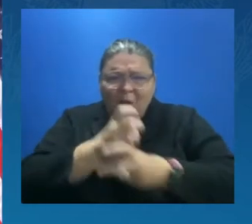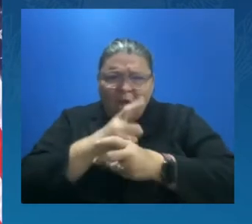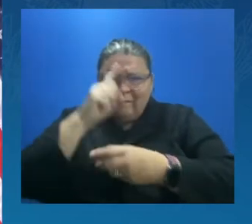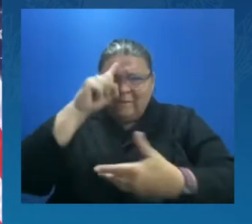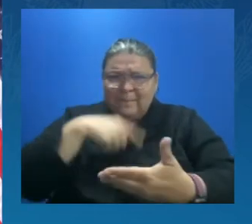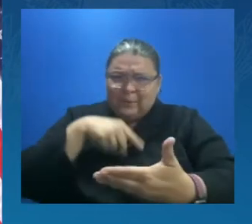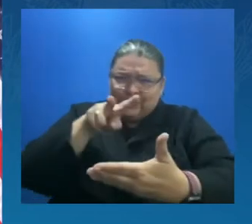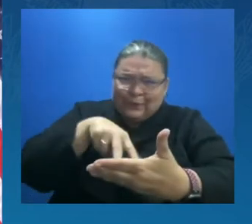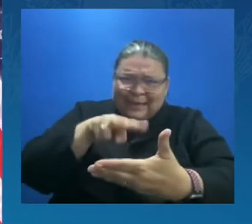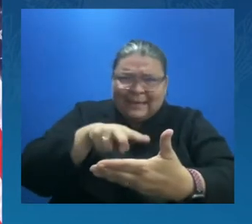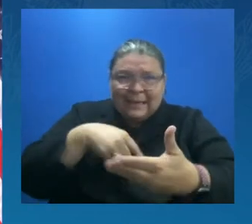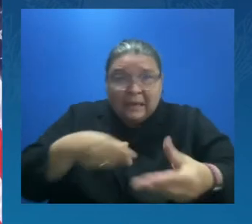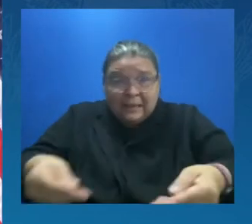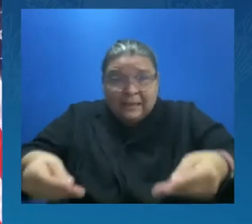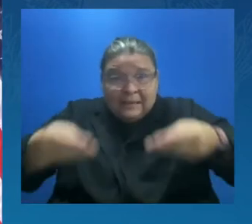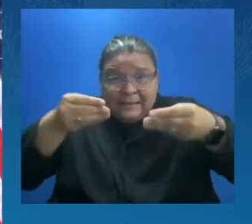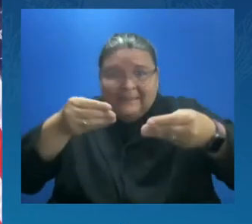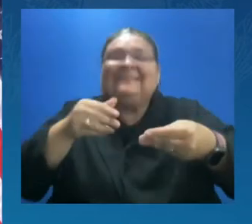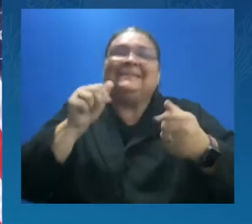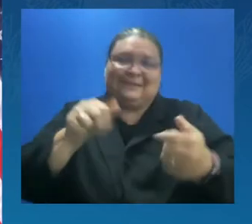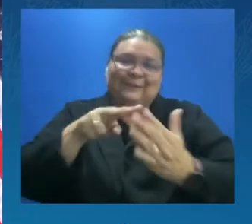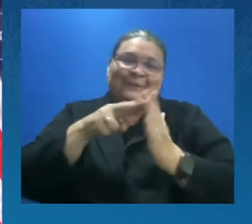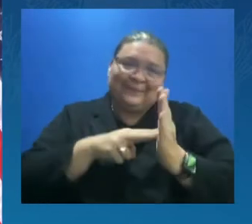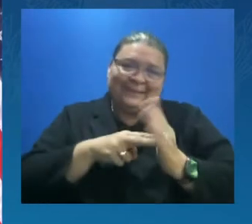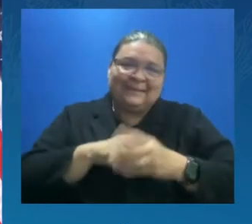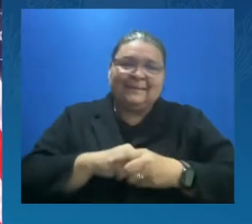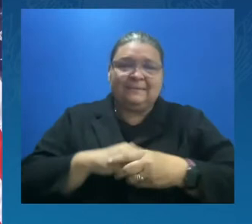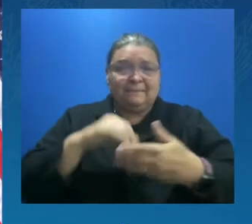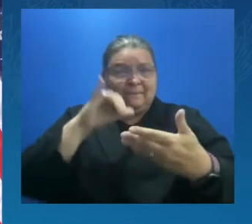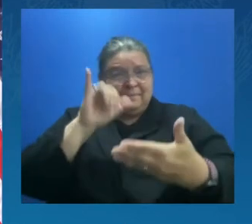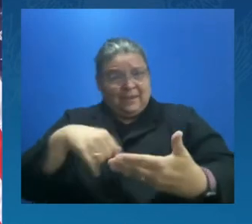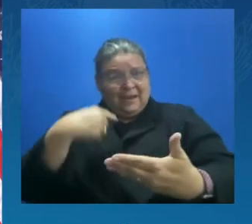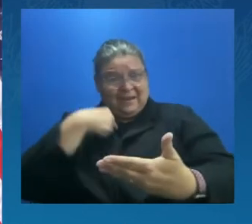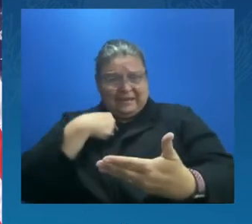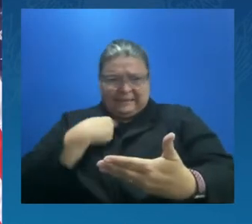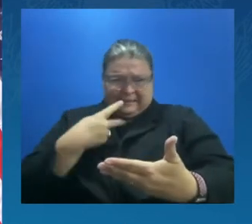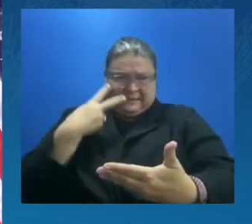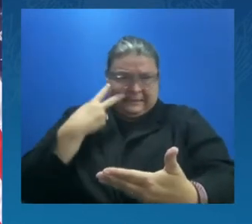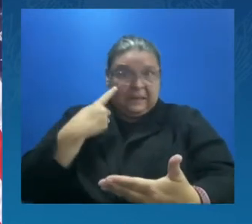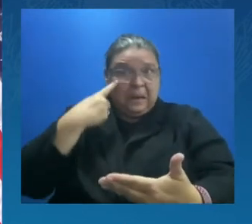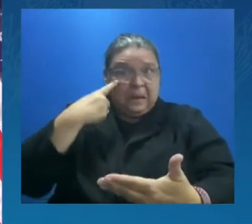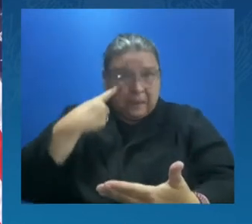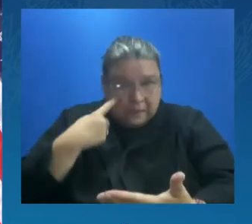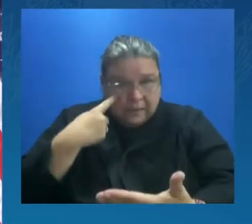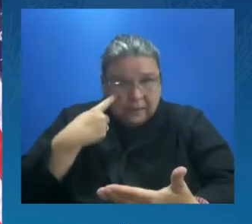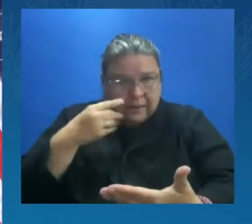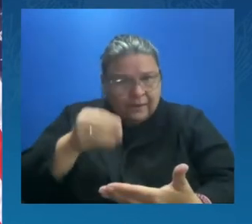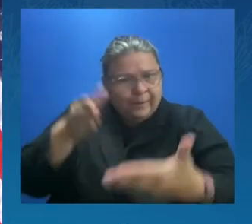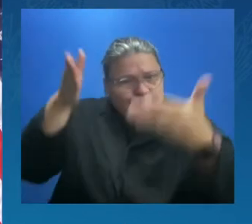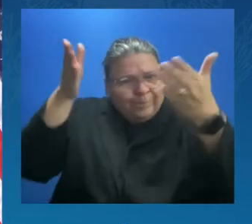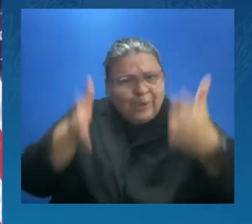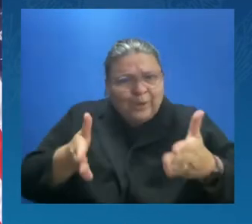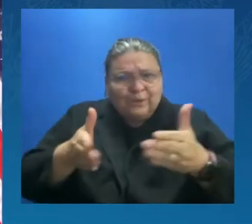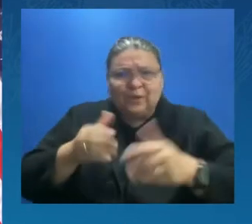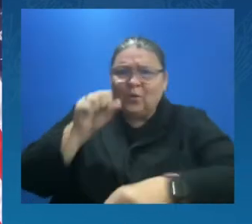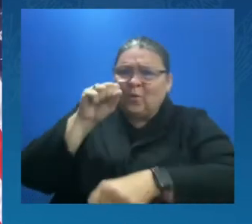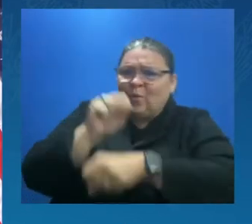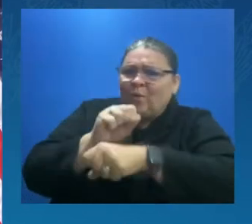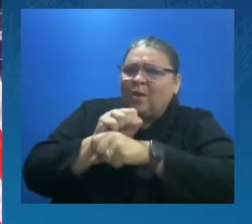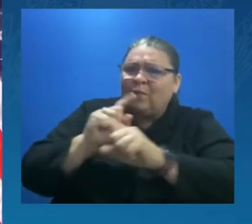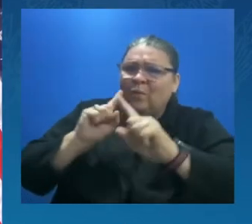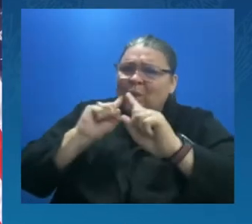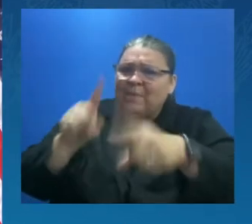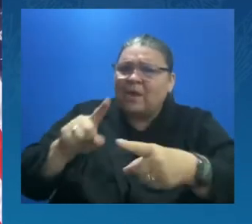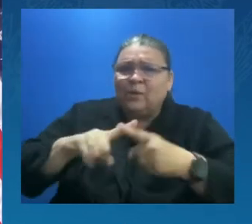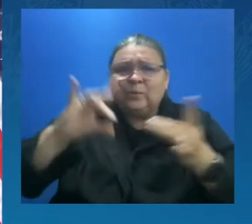I've seen firsthand, I truly have the devastating impact that disasters have on families, and those are not just the families of